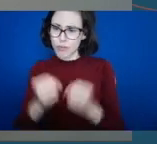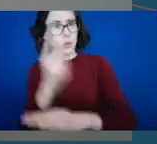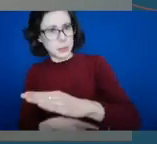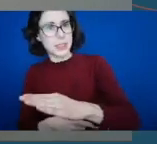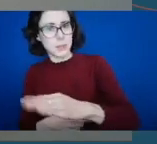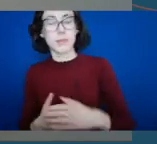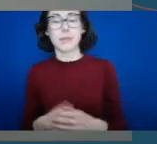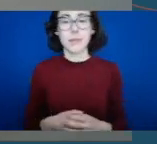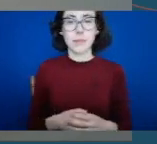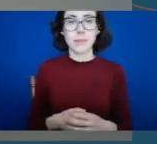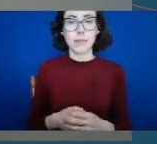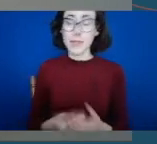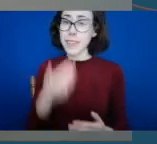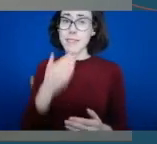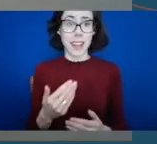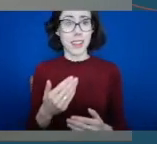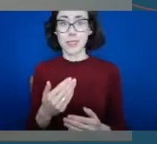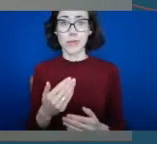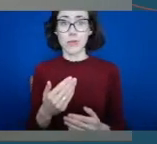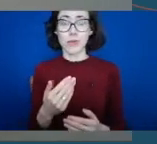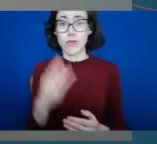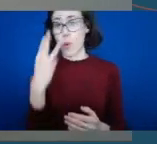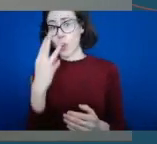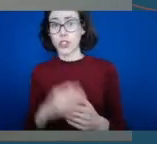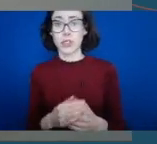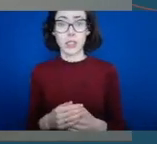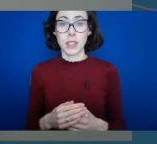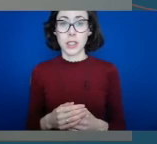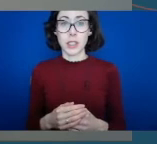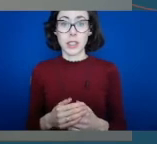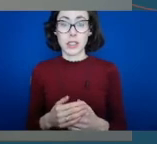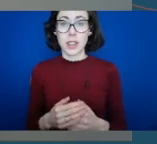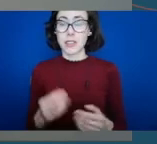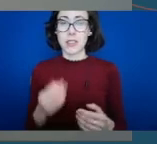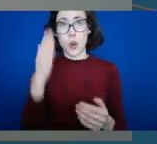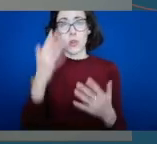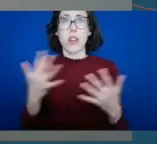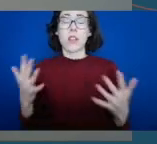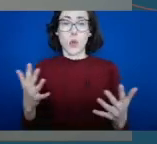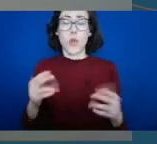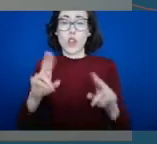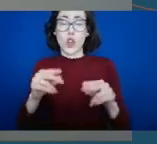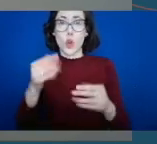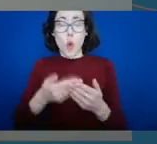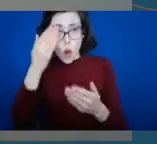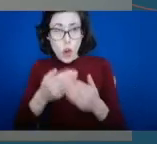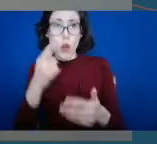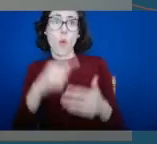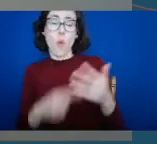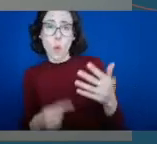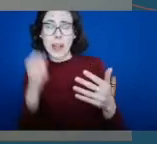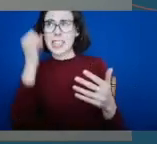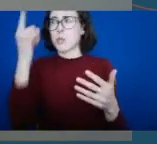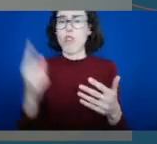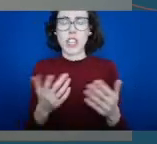Taking the time for joining us today. And I hope there's many take home messages, inspirations, and hopefully a to connect with some of our guests and our speakers as